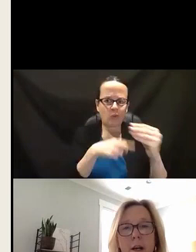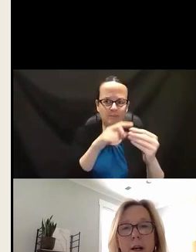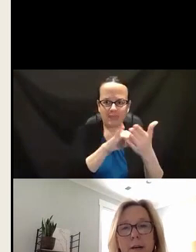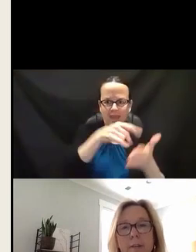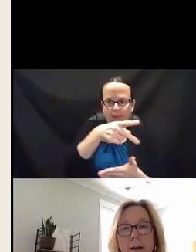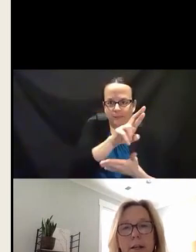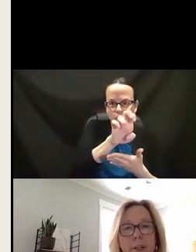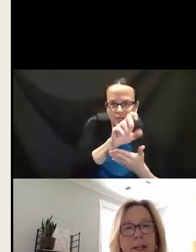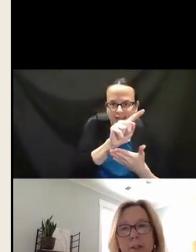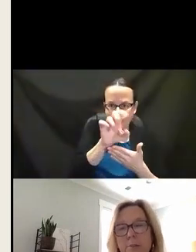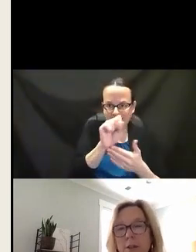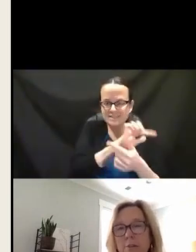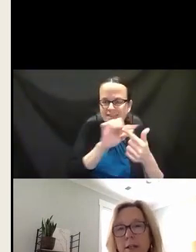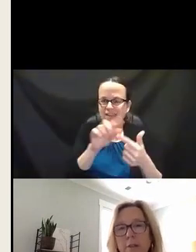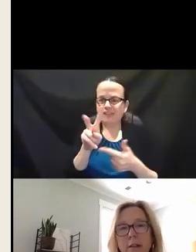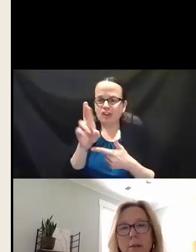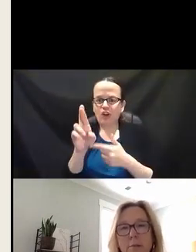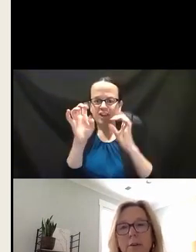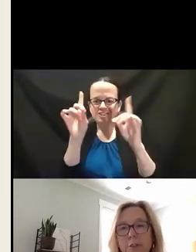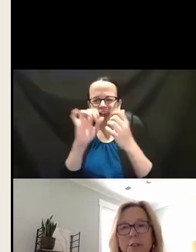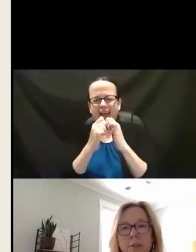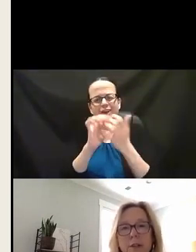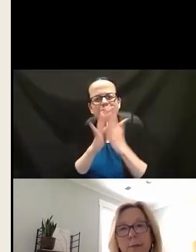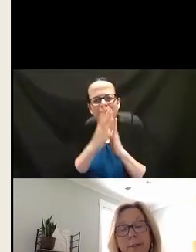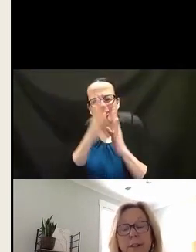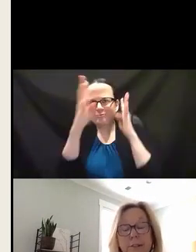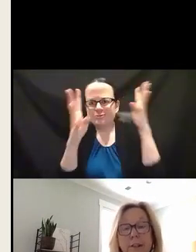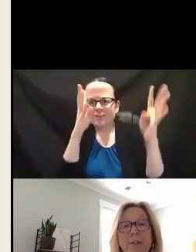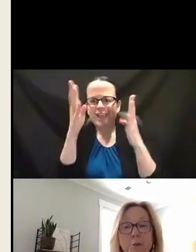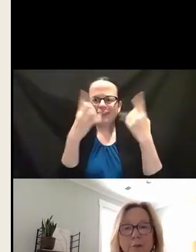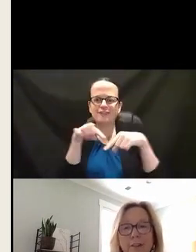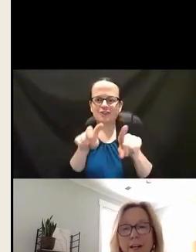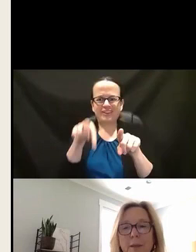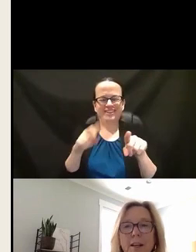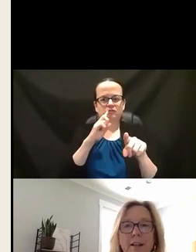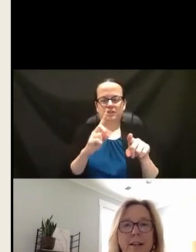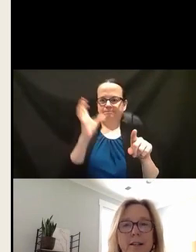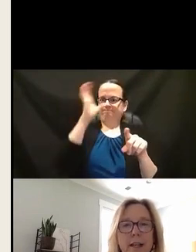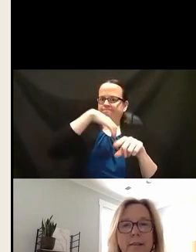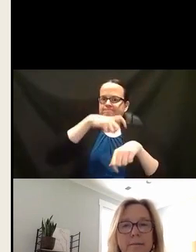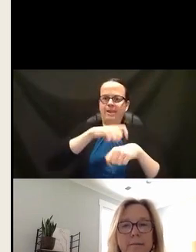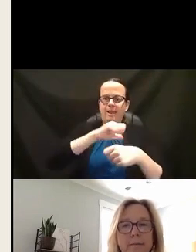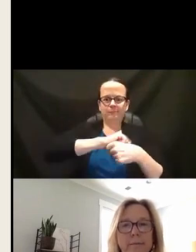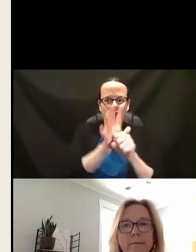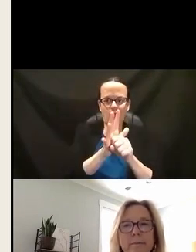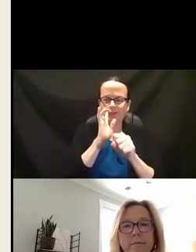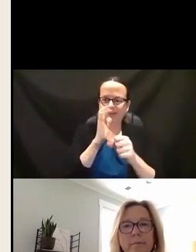VR and education to be creative in their approaches during this unusual time. Next slide.